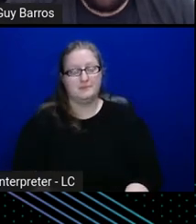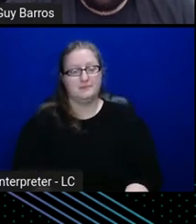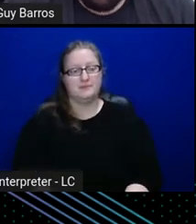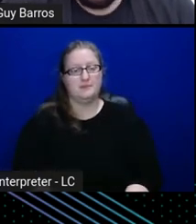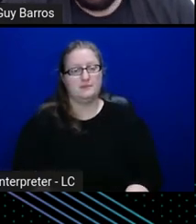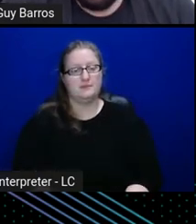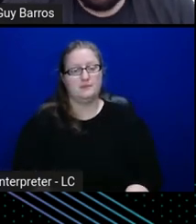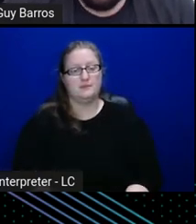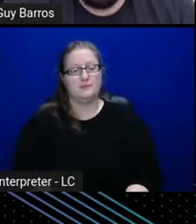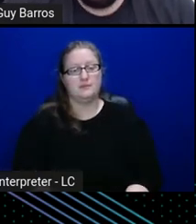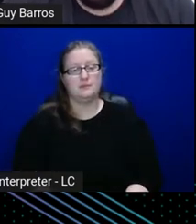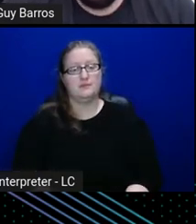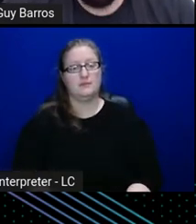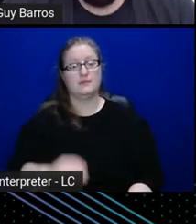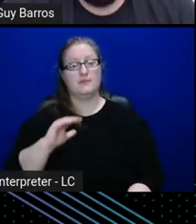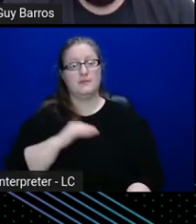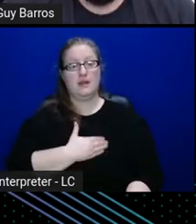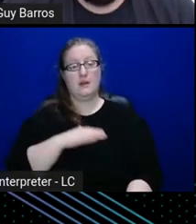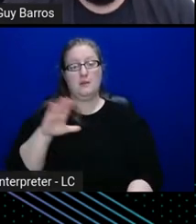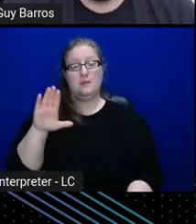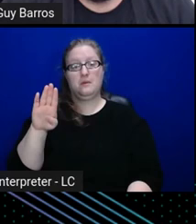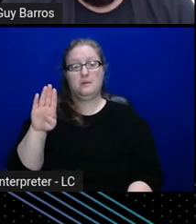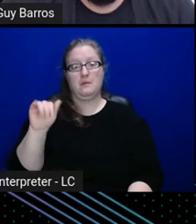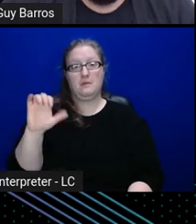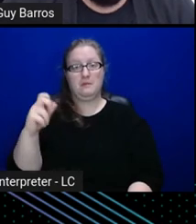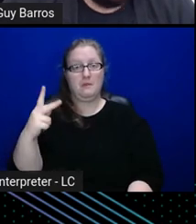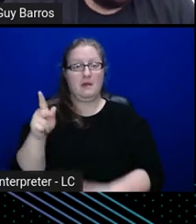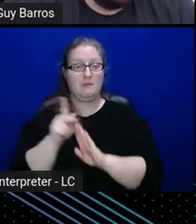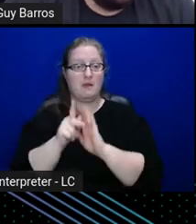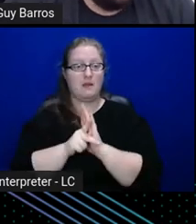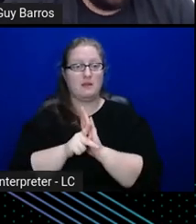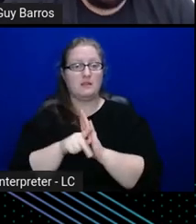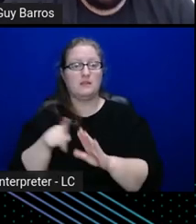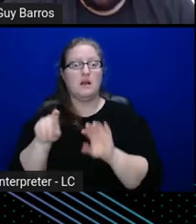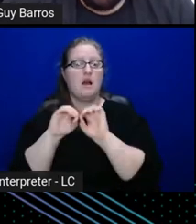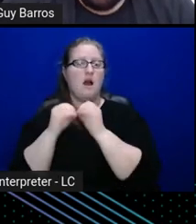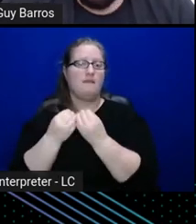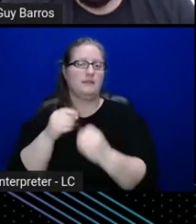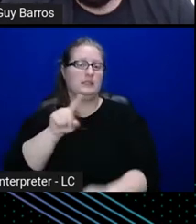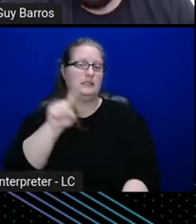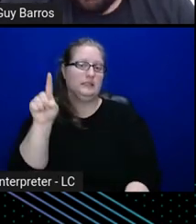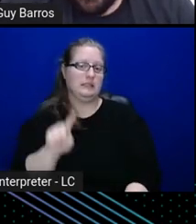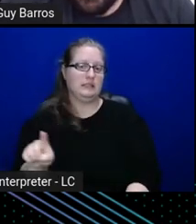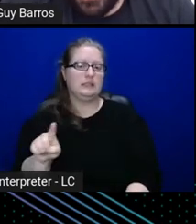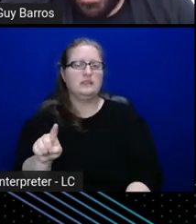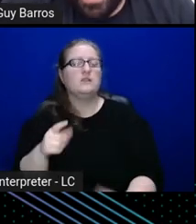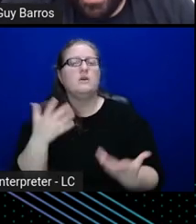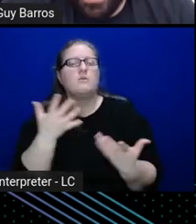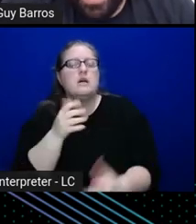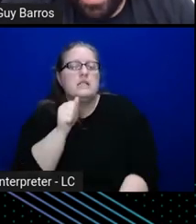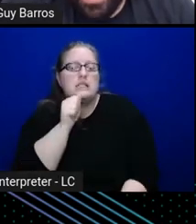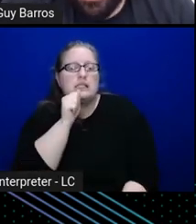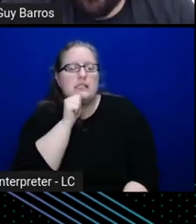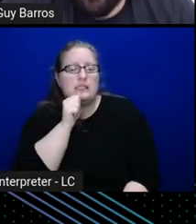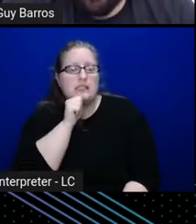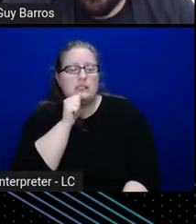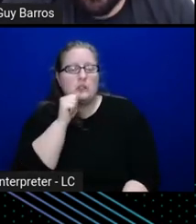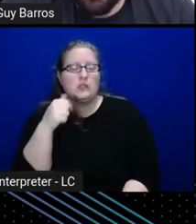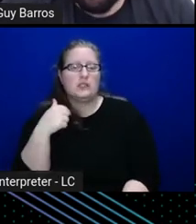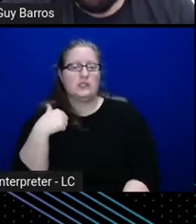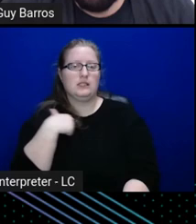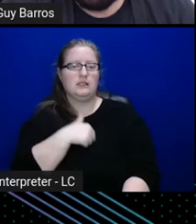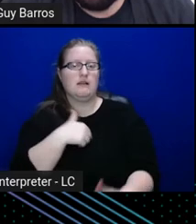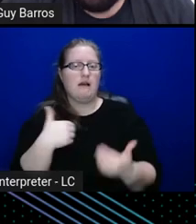RBAC policies, this is the of Z, right, so what are the secrets that I have,